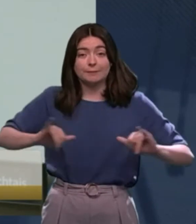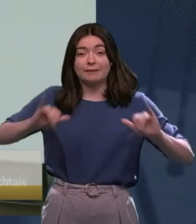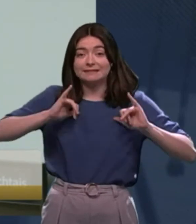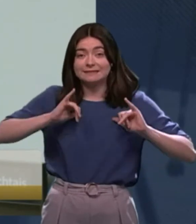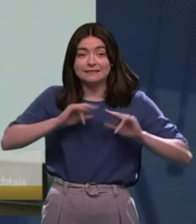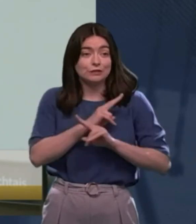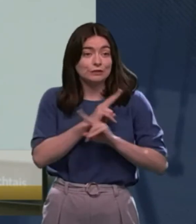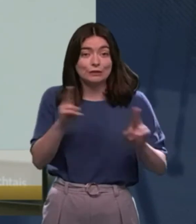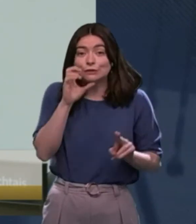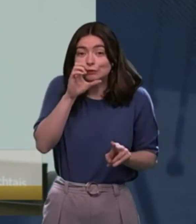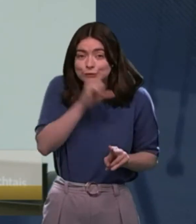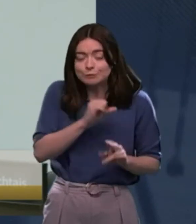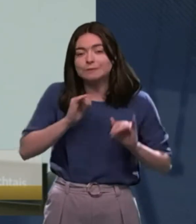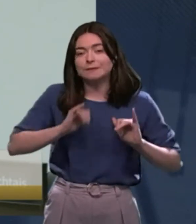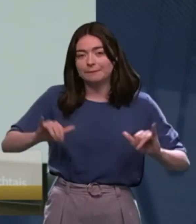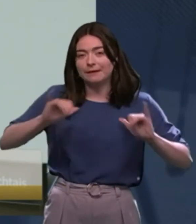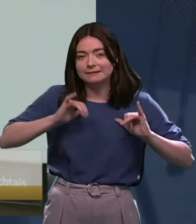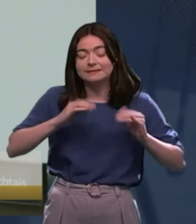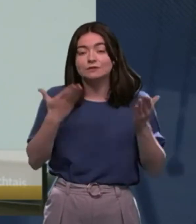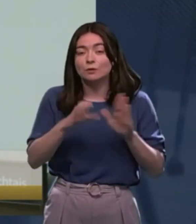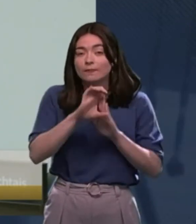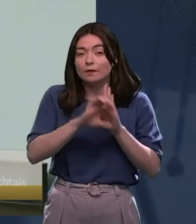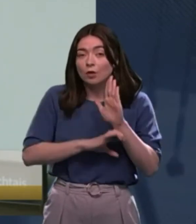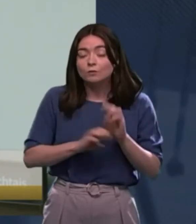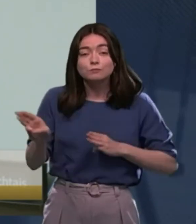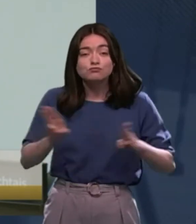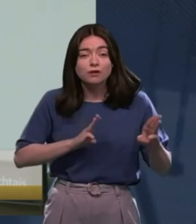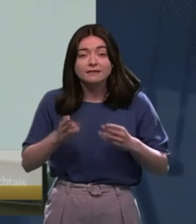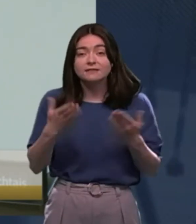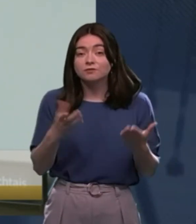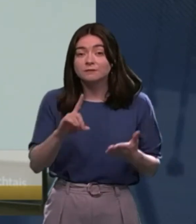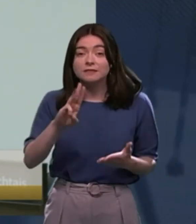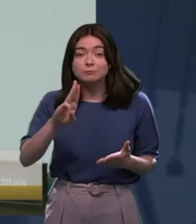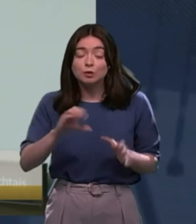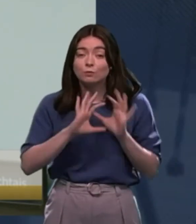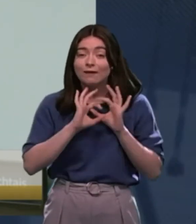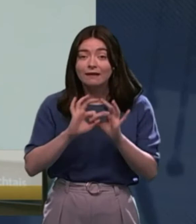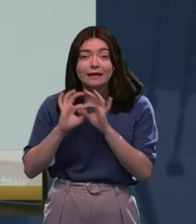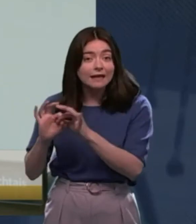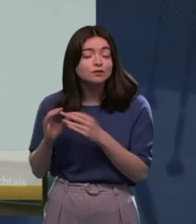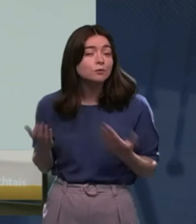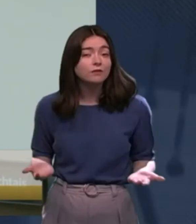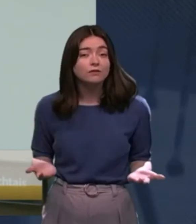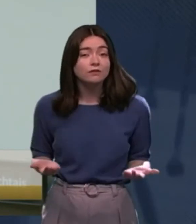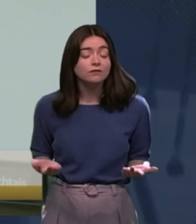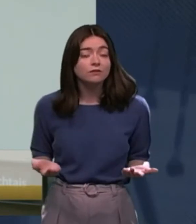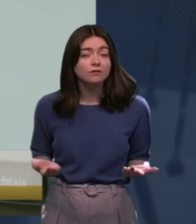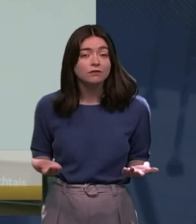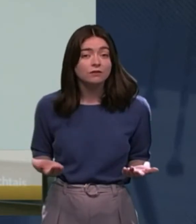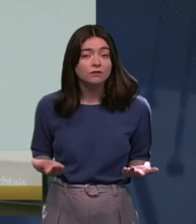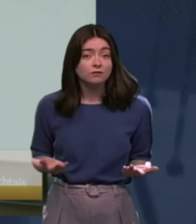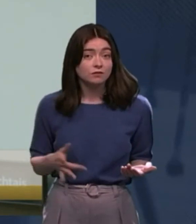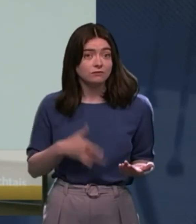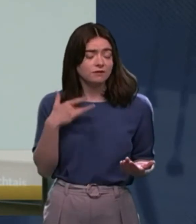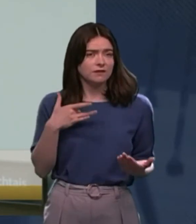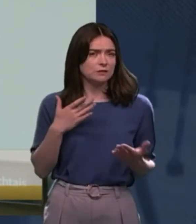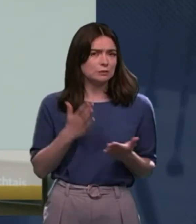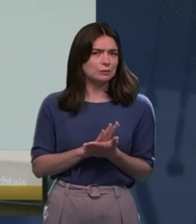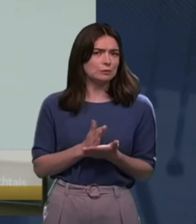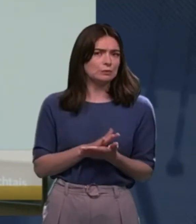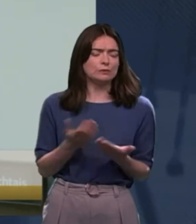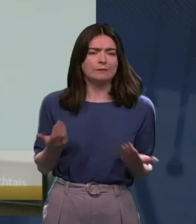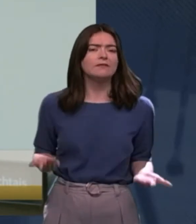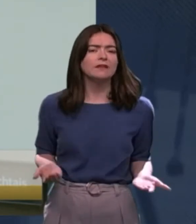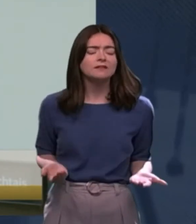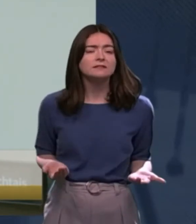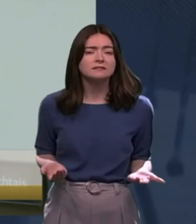rather than assuming capacity. So, the codes of practice from the DPOs we engaged with were extremely put out by that, understandably,